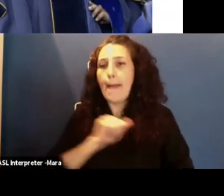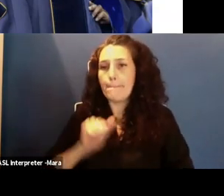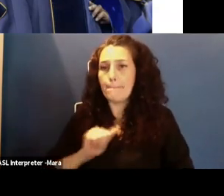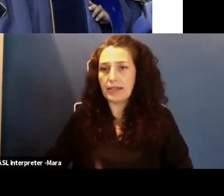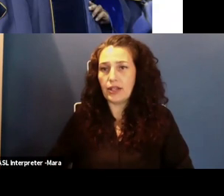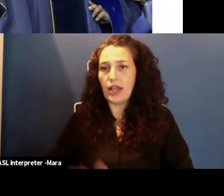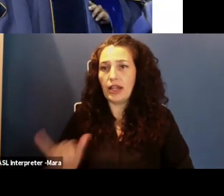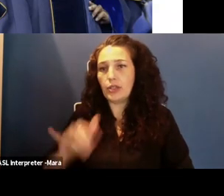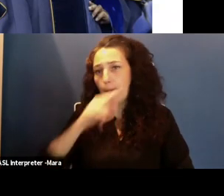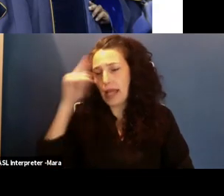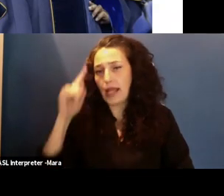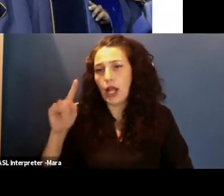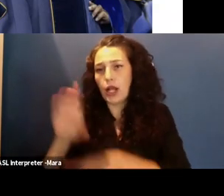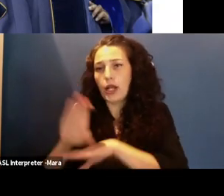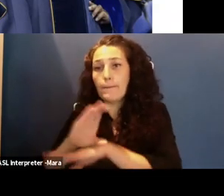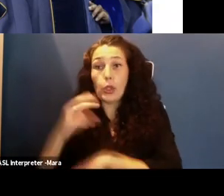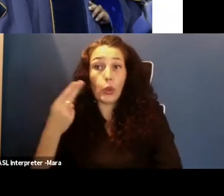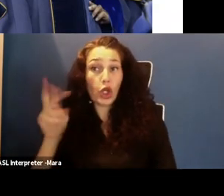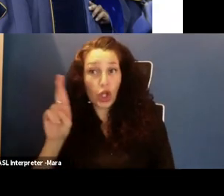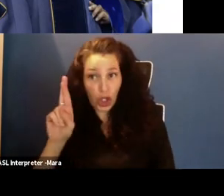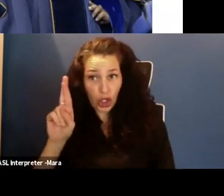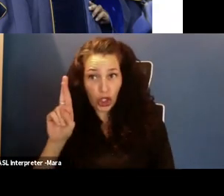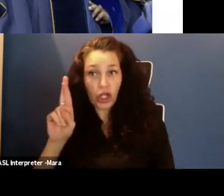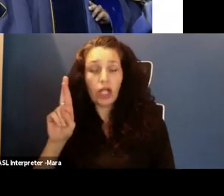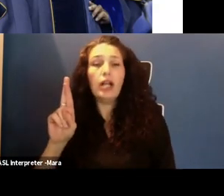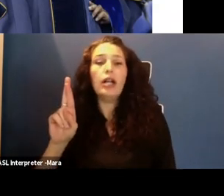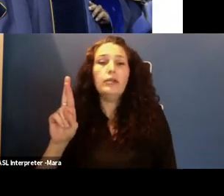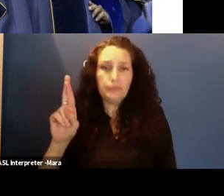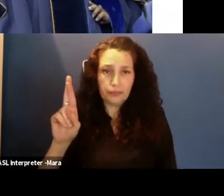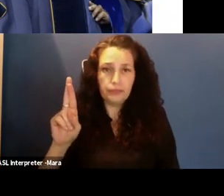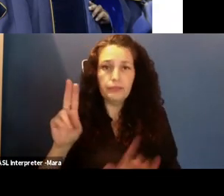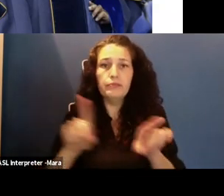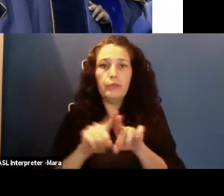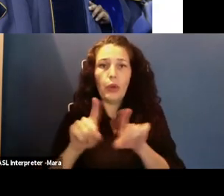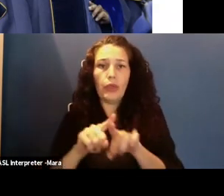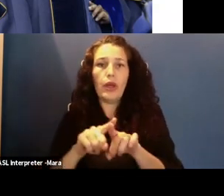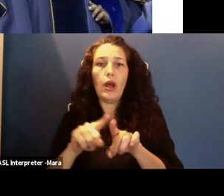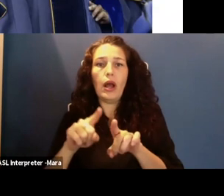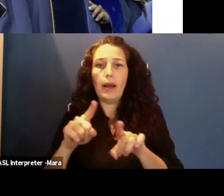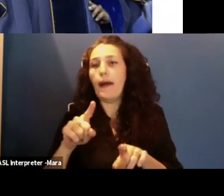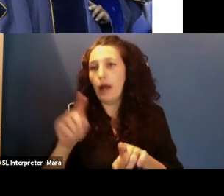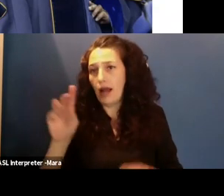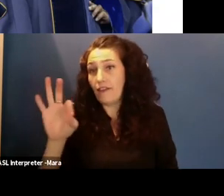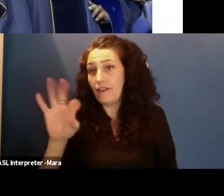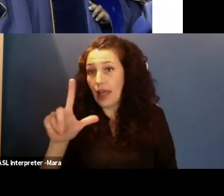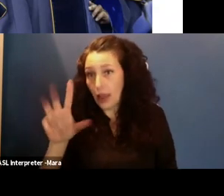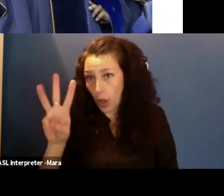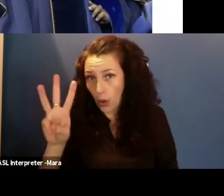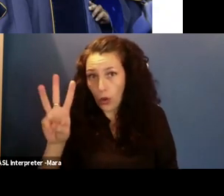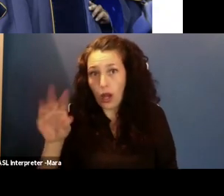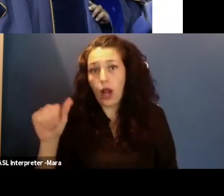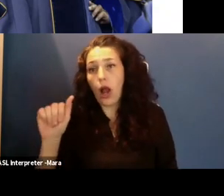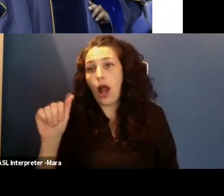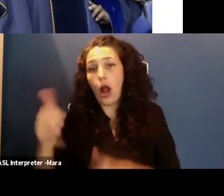fellow and awardee. And I'm actually a Black Girls Code core member. Outside of all that, I just want to